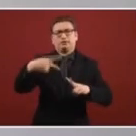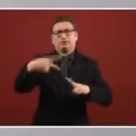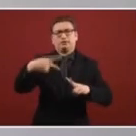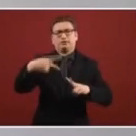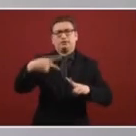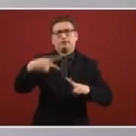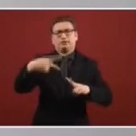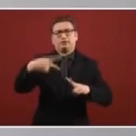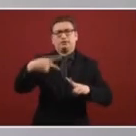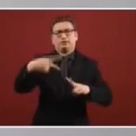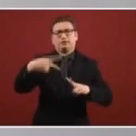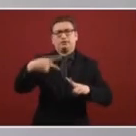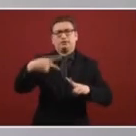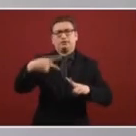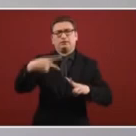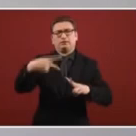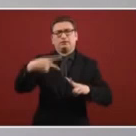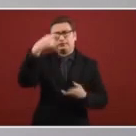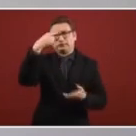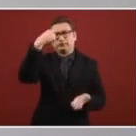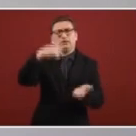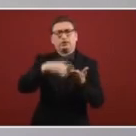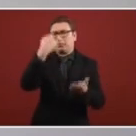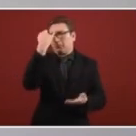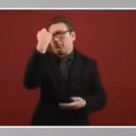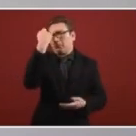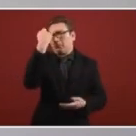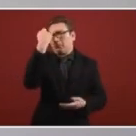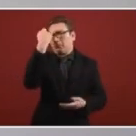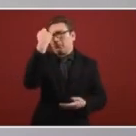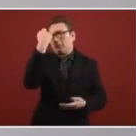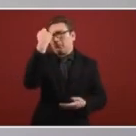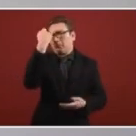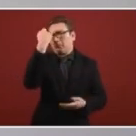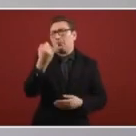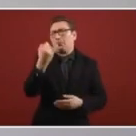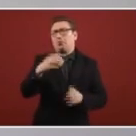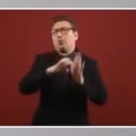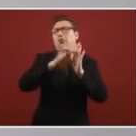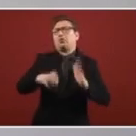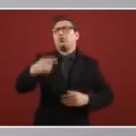imagine if I were to declare